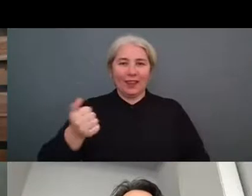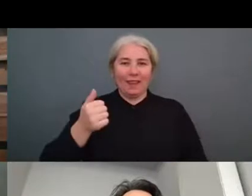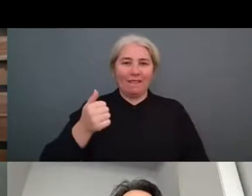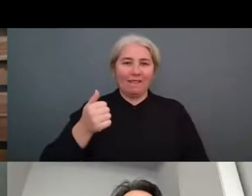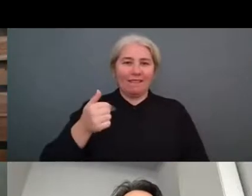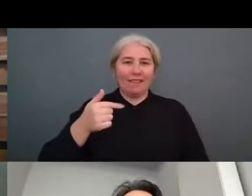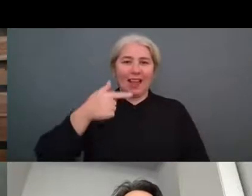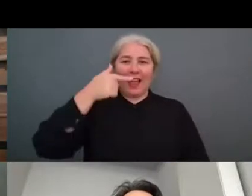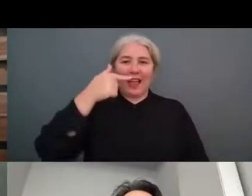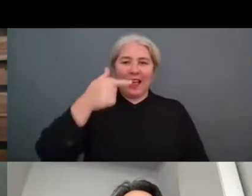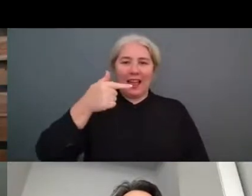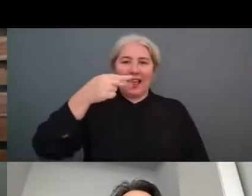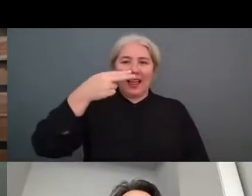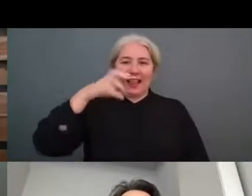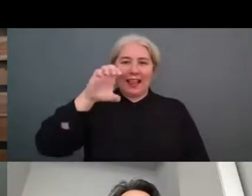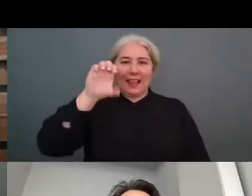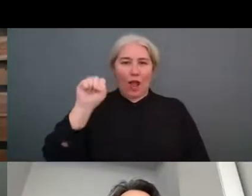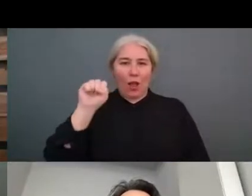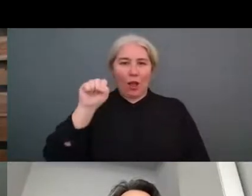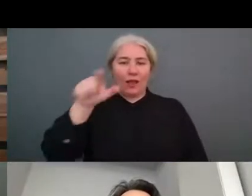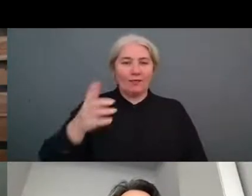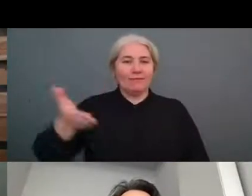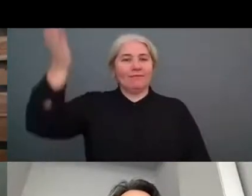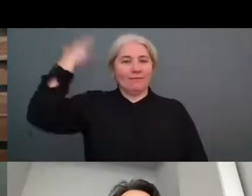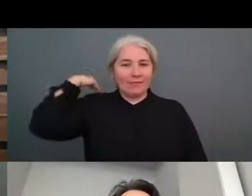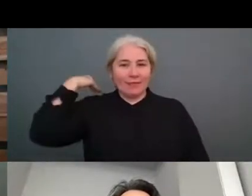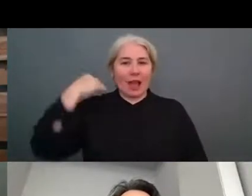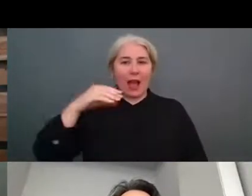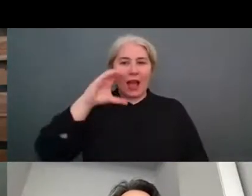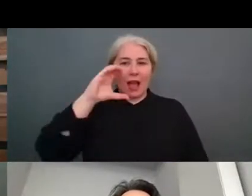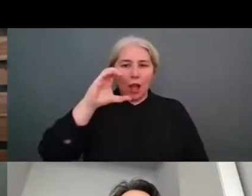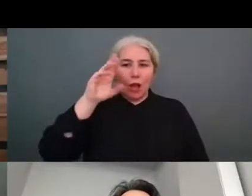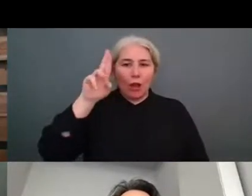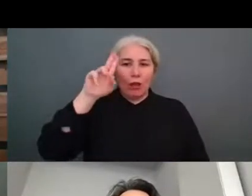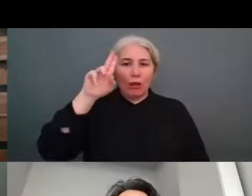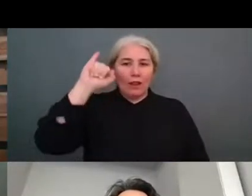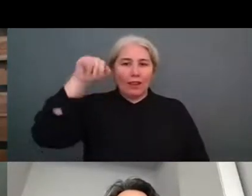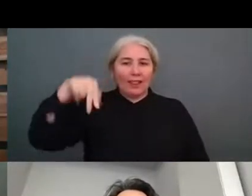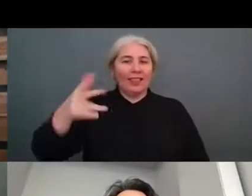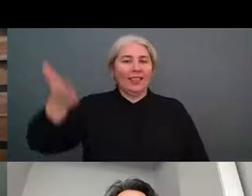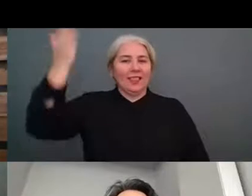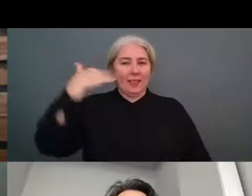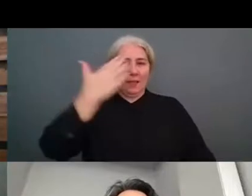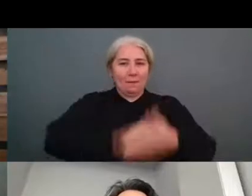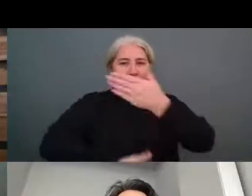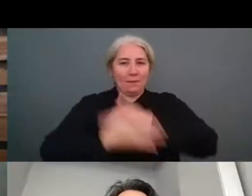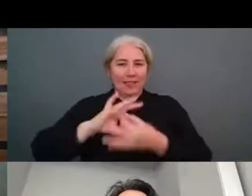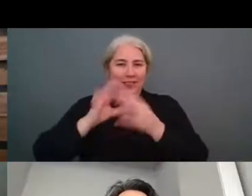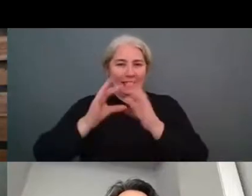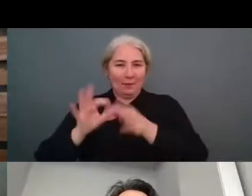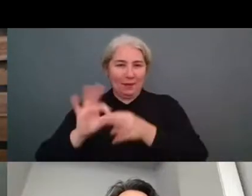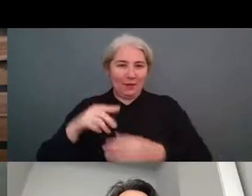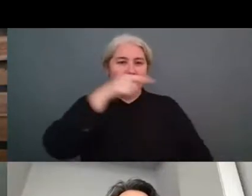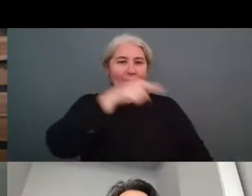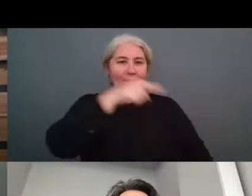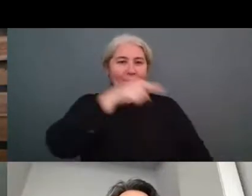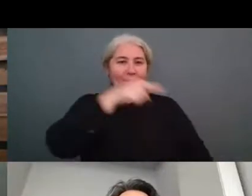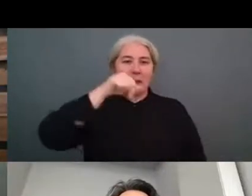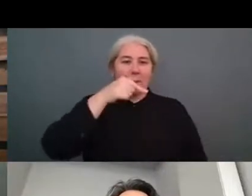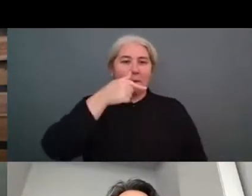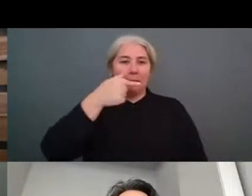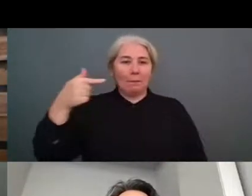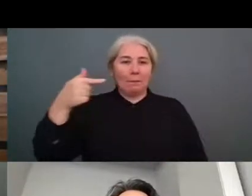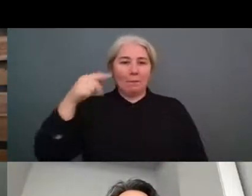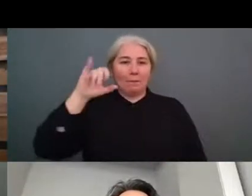vitvert is a young inspiring leader petter fisher policy officer green sport experts group